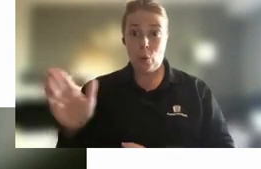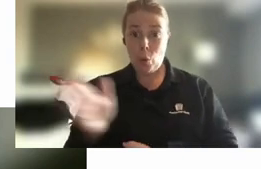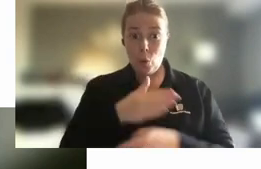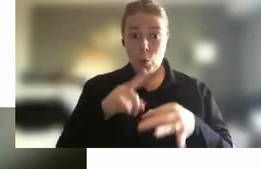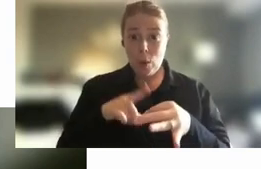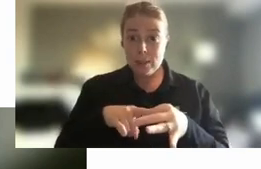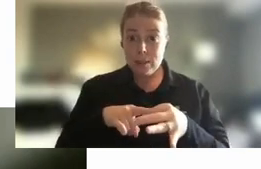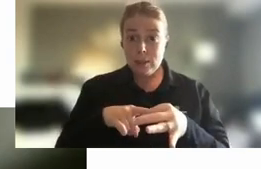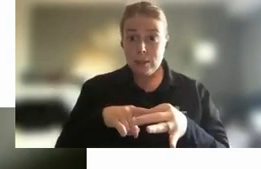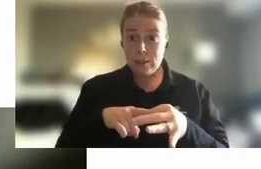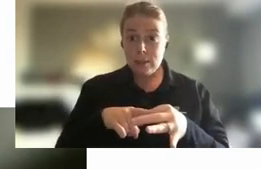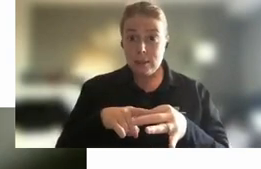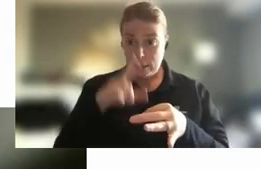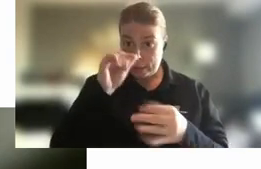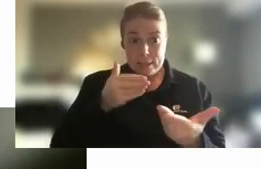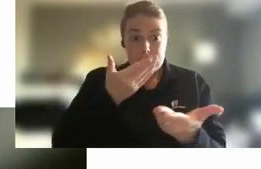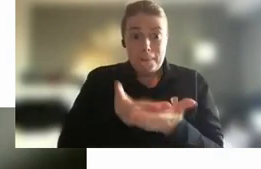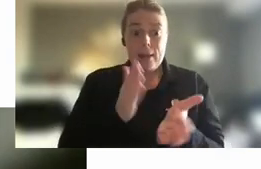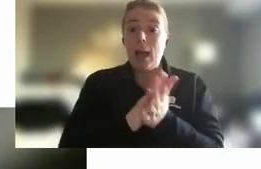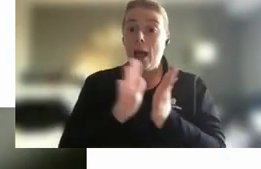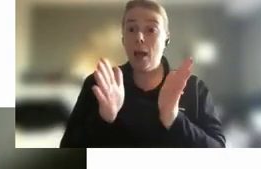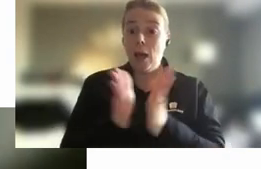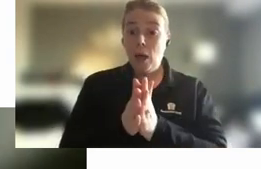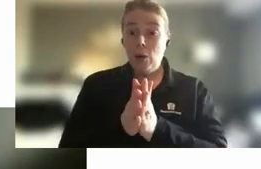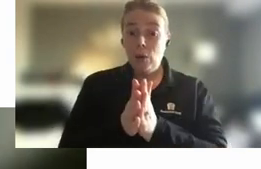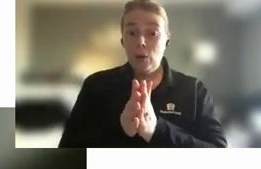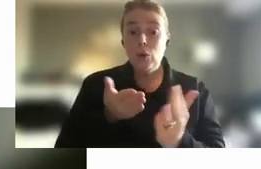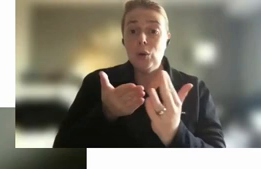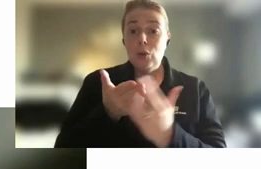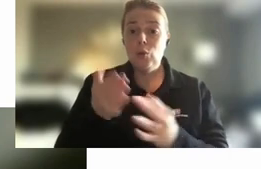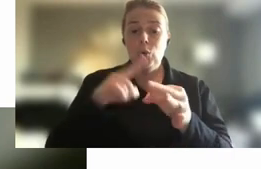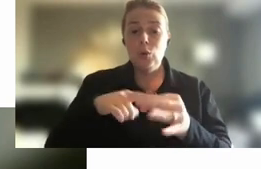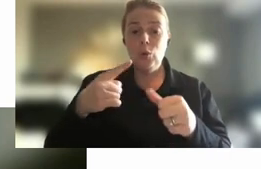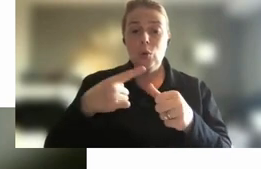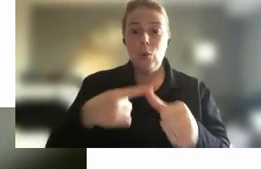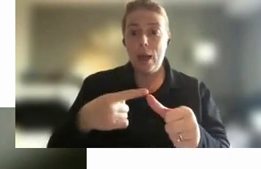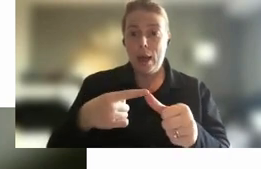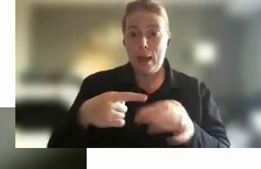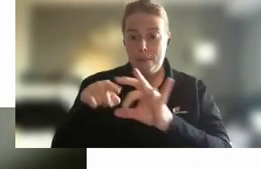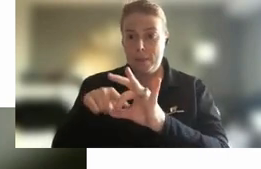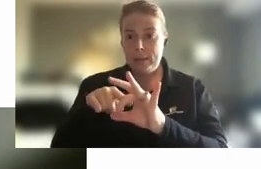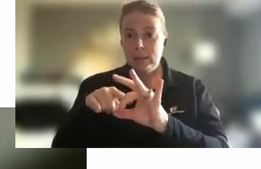questions, they can be submitted via the Q&A function on Slido.